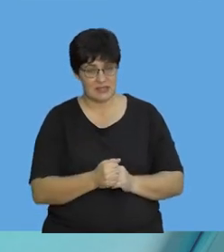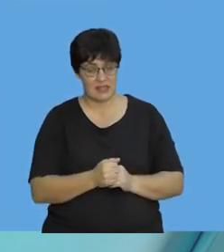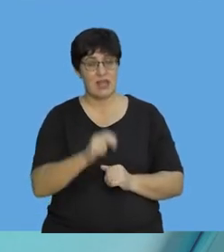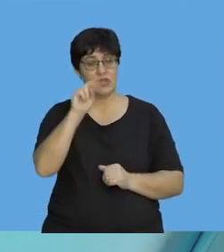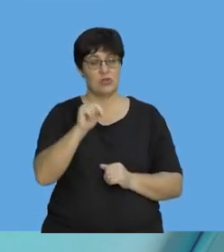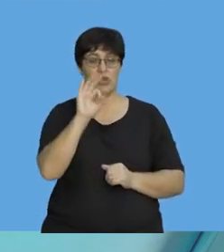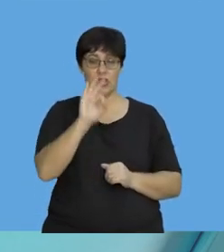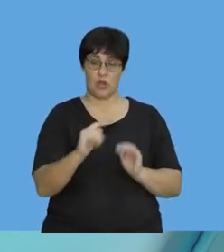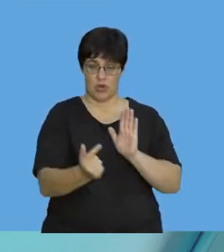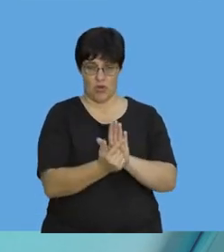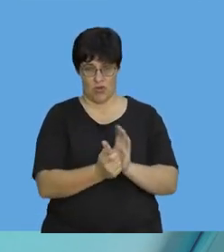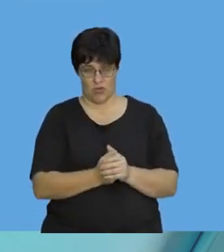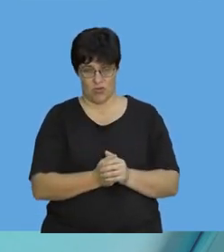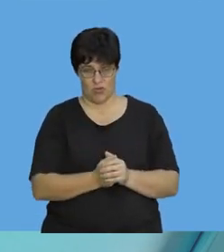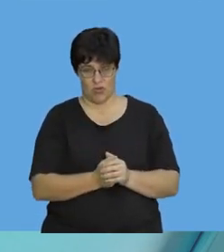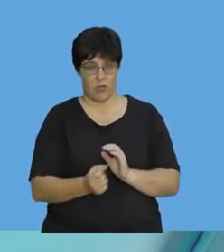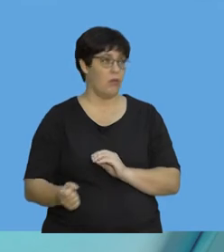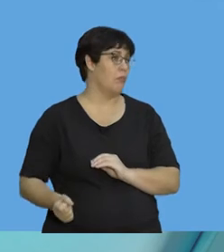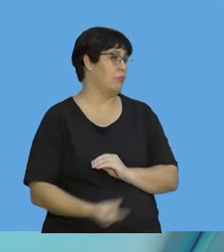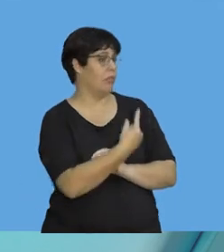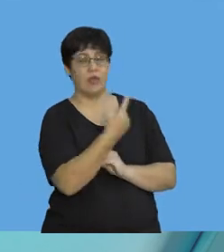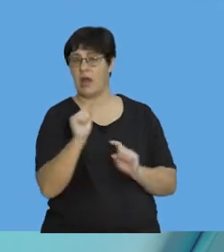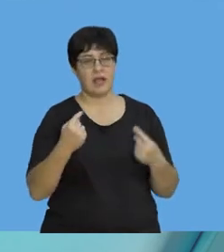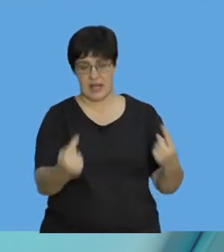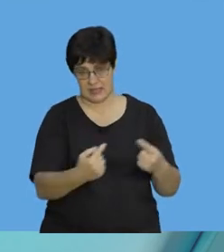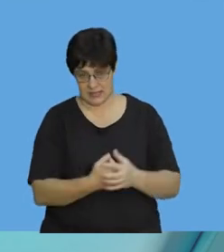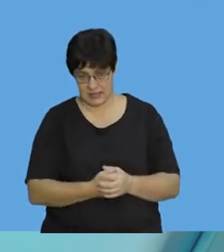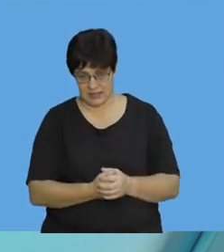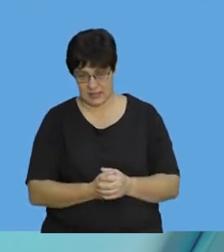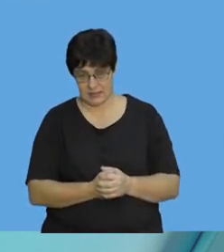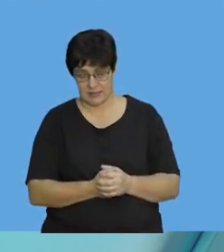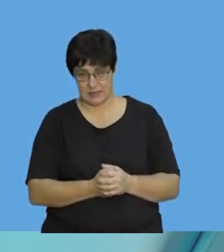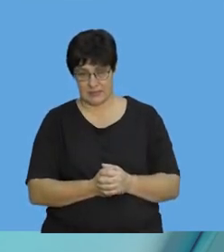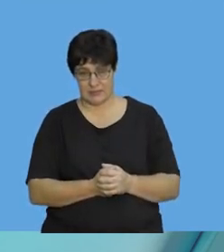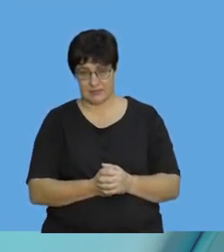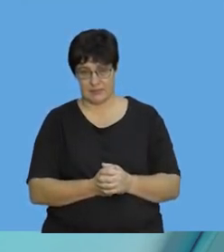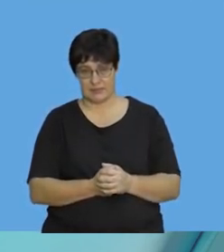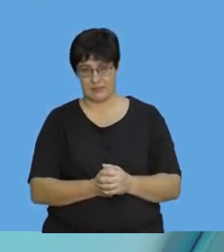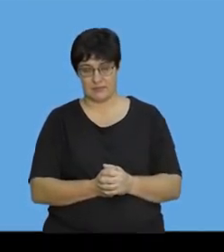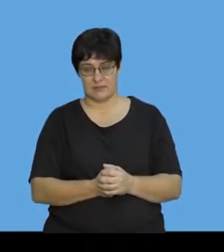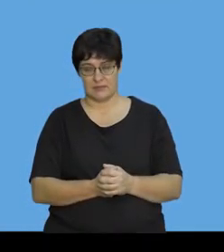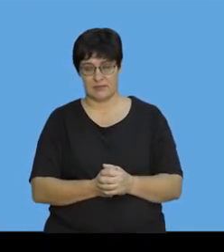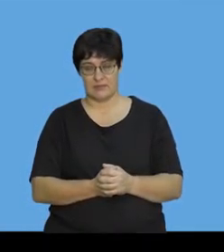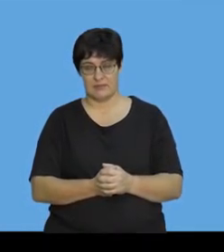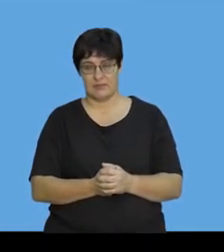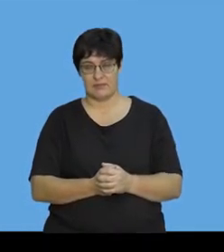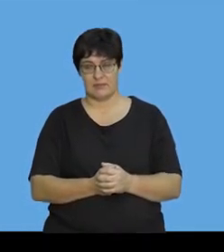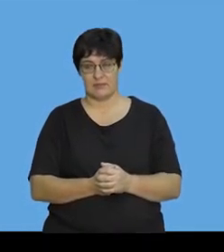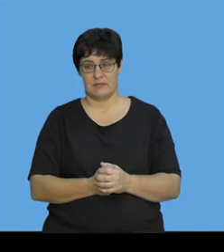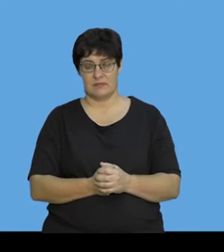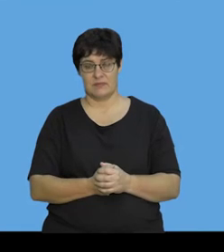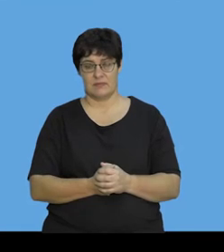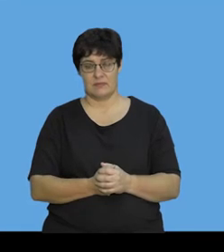Please, Newton's third law can't get thrown out the window in this section. Okay. So,